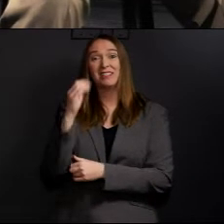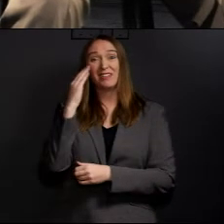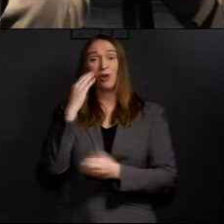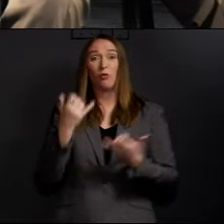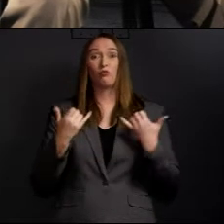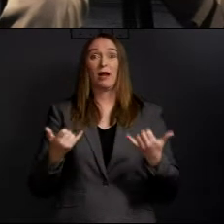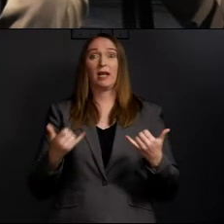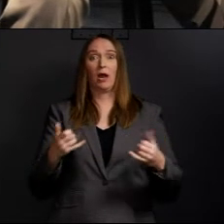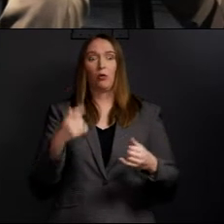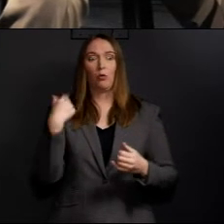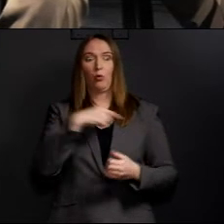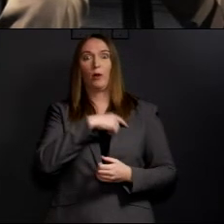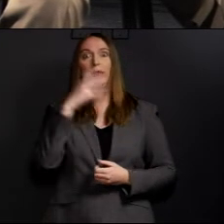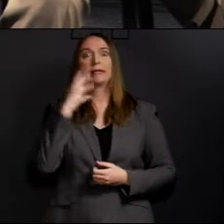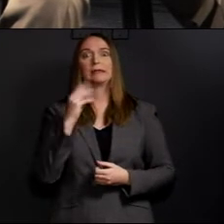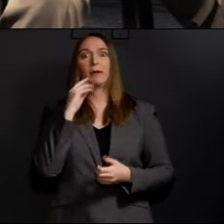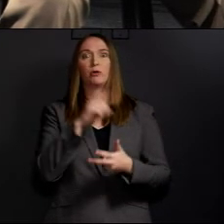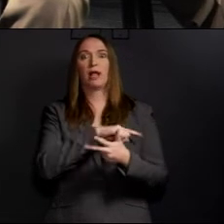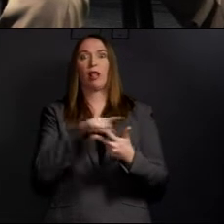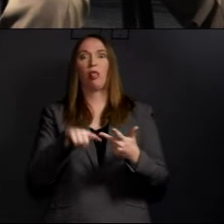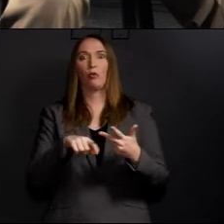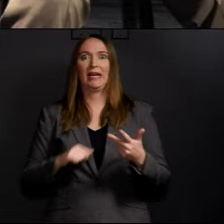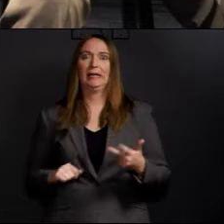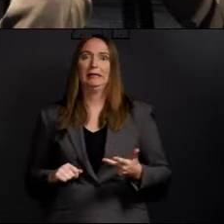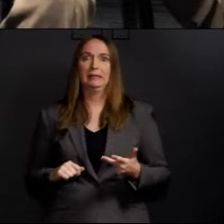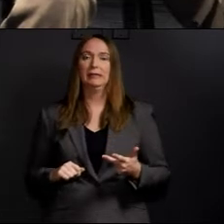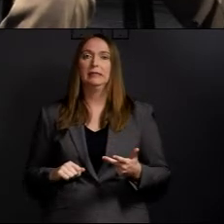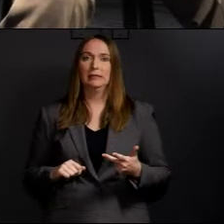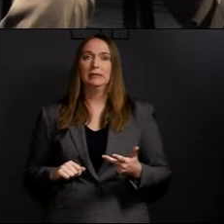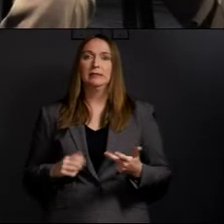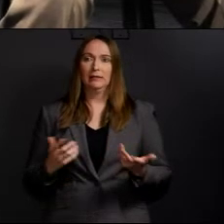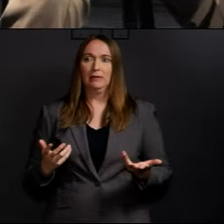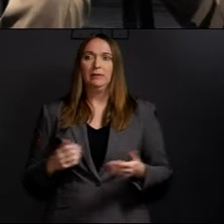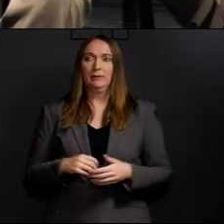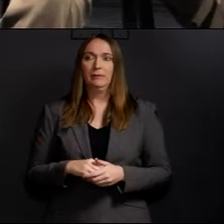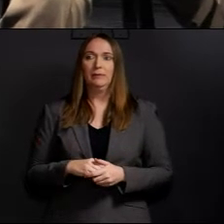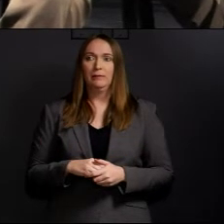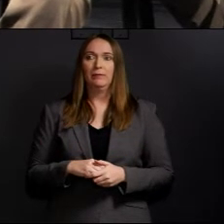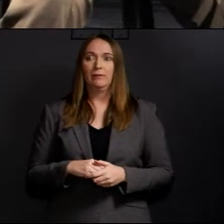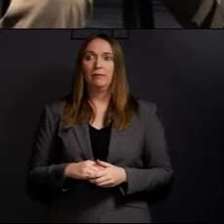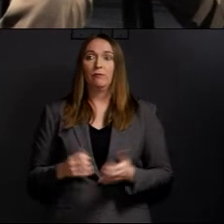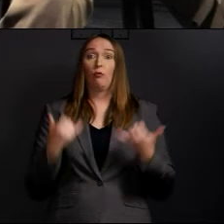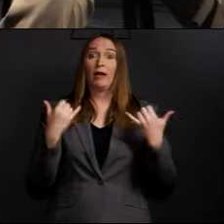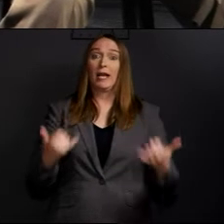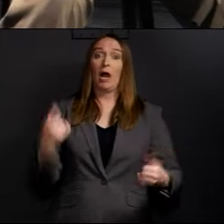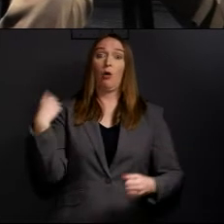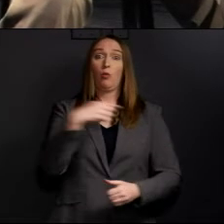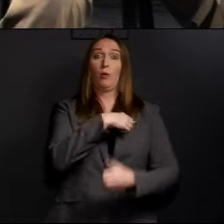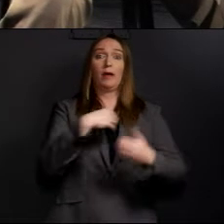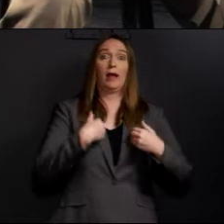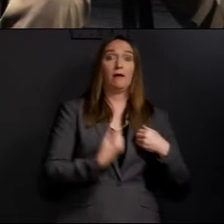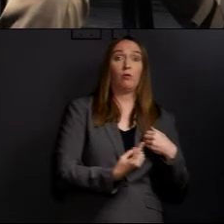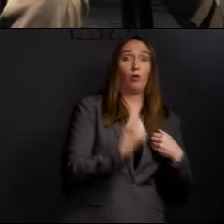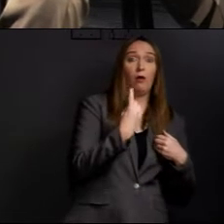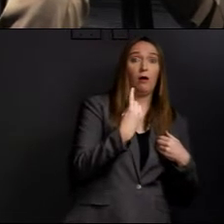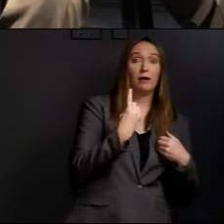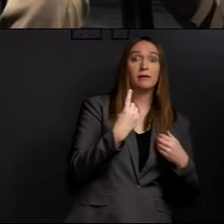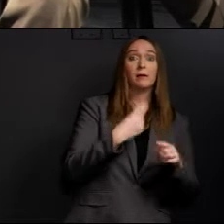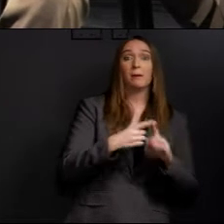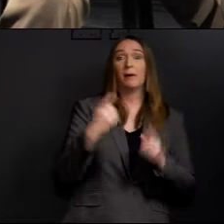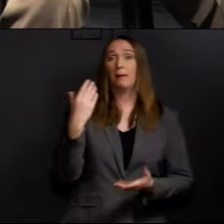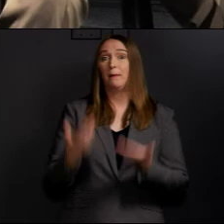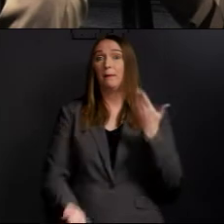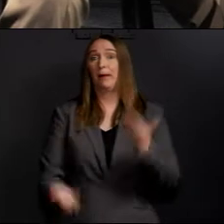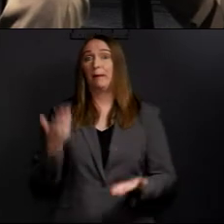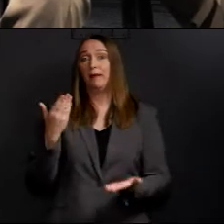we're going through right now. And obviously, currently, we just have maybe one plague and maybe two as we come out of it